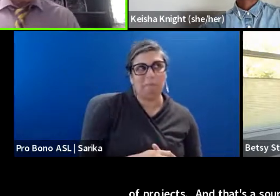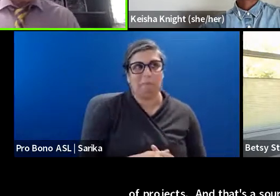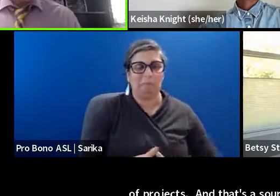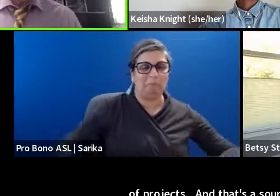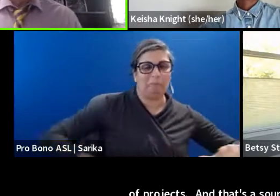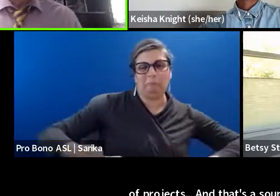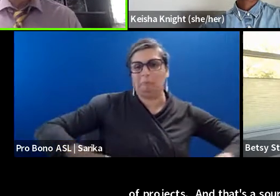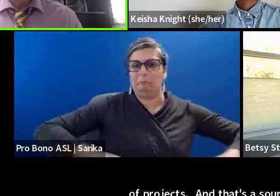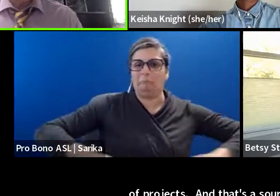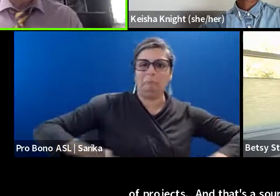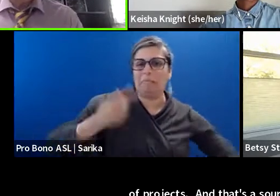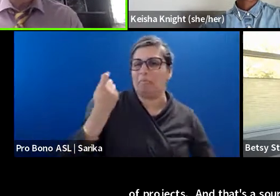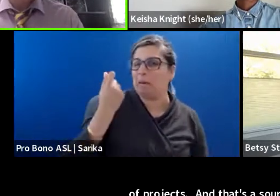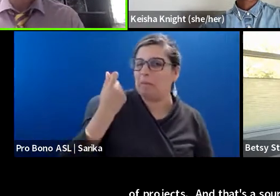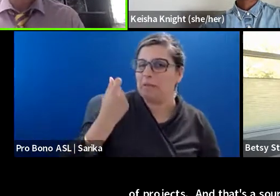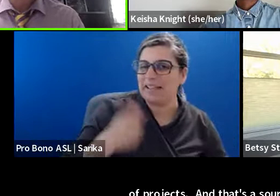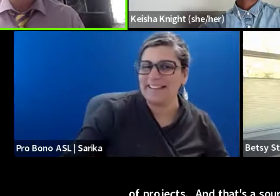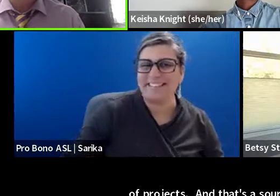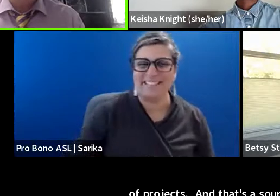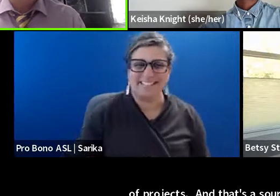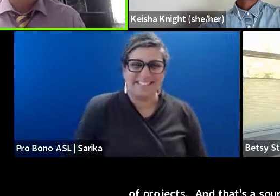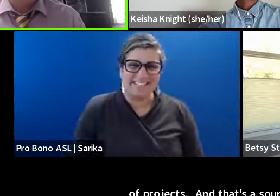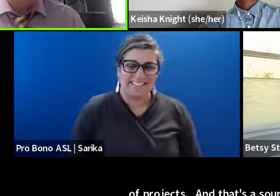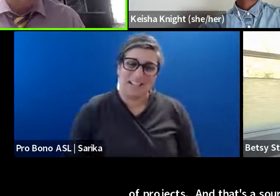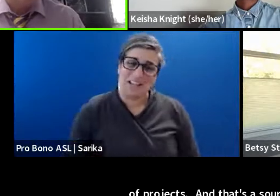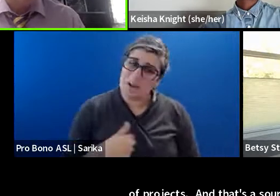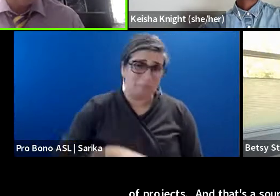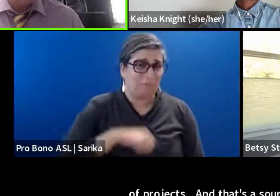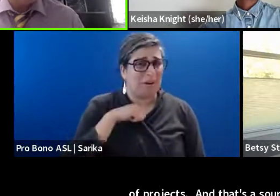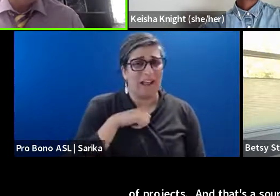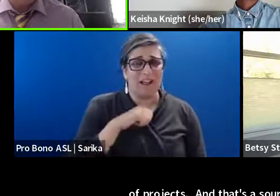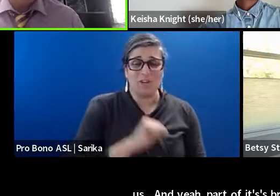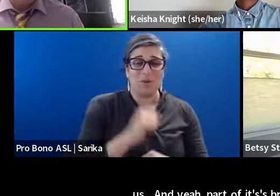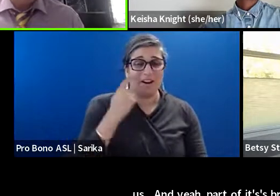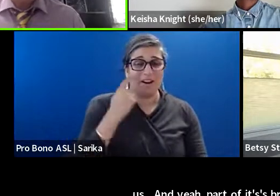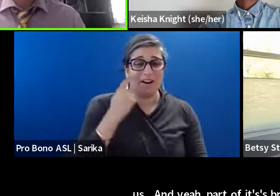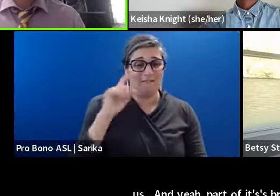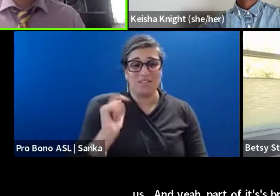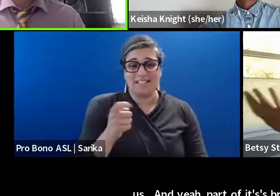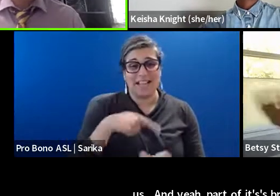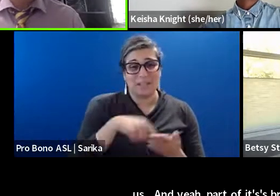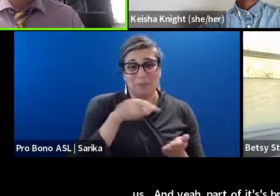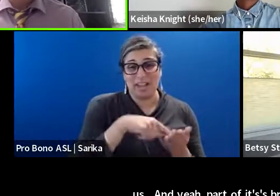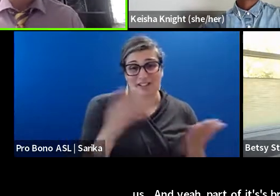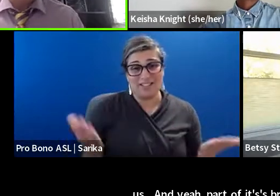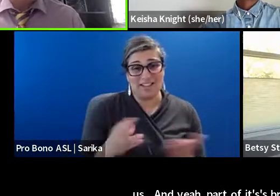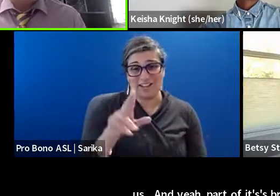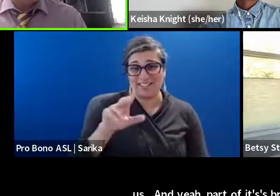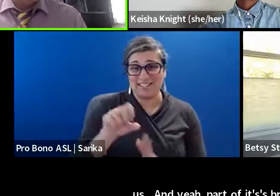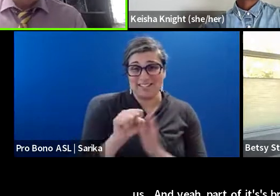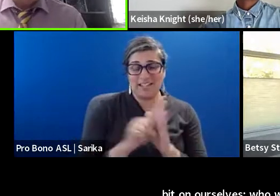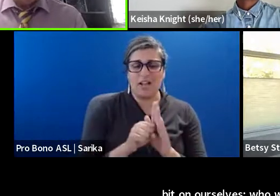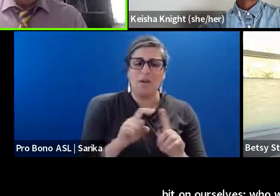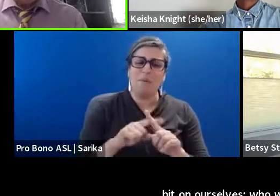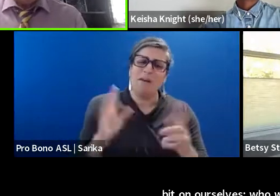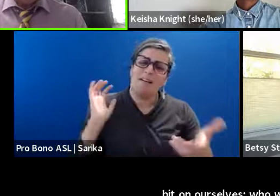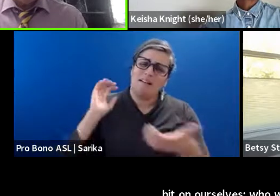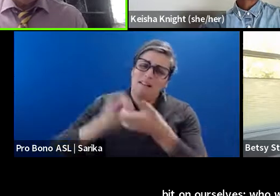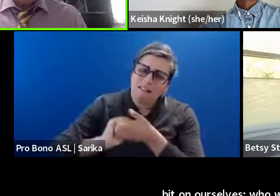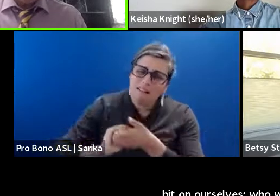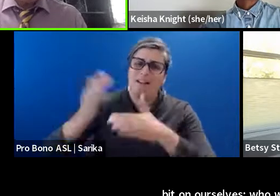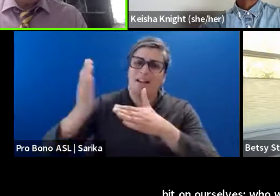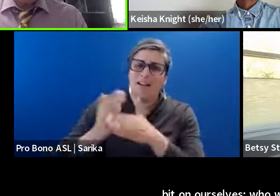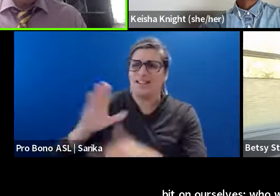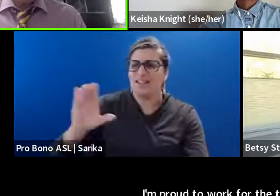bit on, on, on ourselves who wouldn't, I mean, I'm proud to work for the taxpayers of the state, but I'm also proud to be partners of, of, of